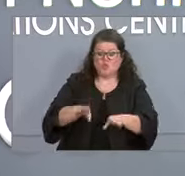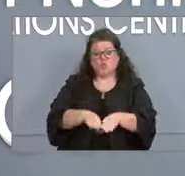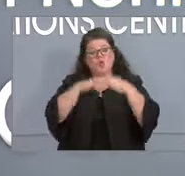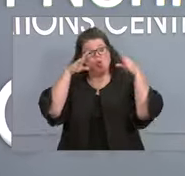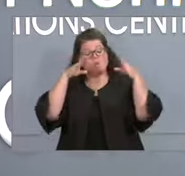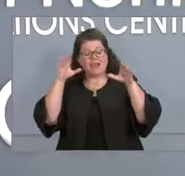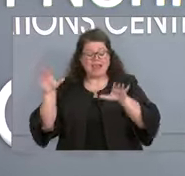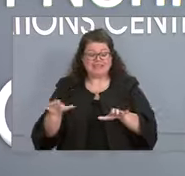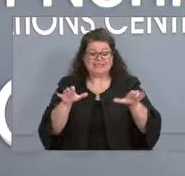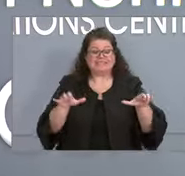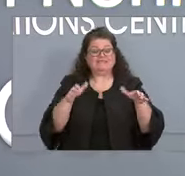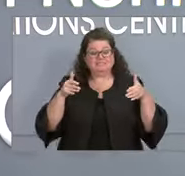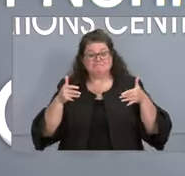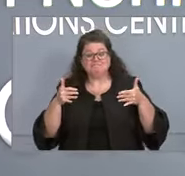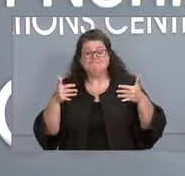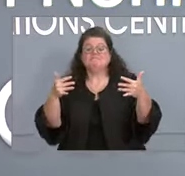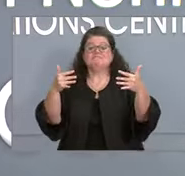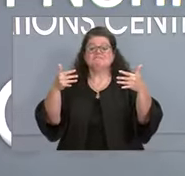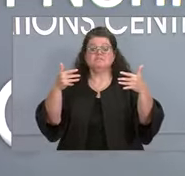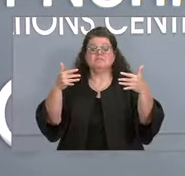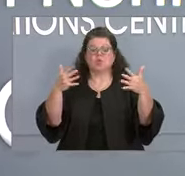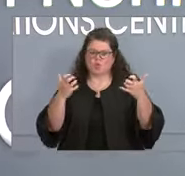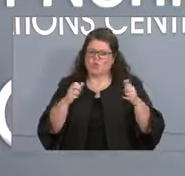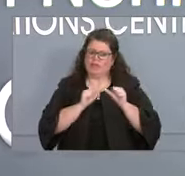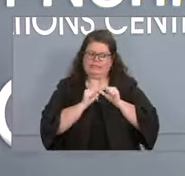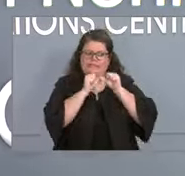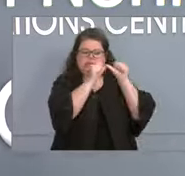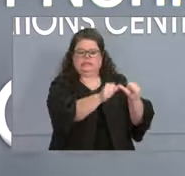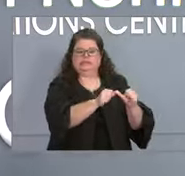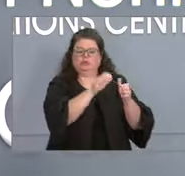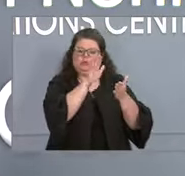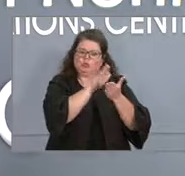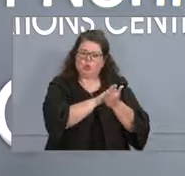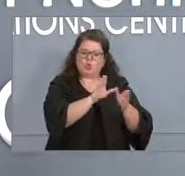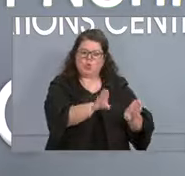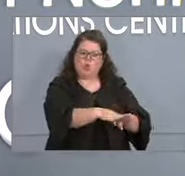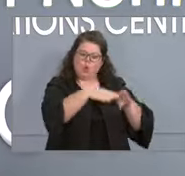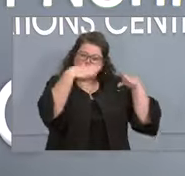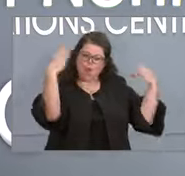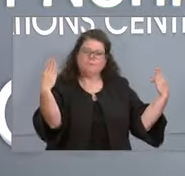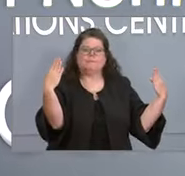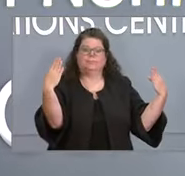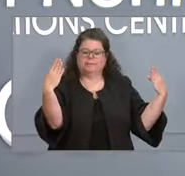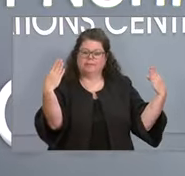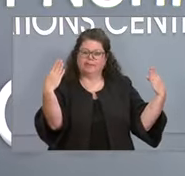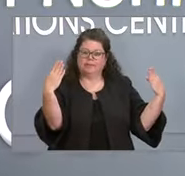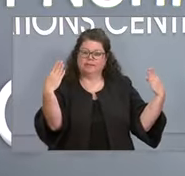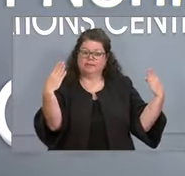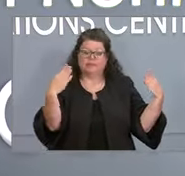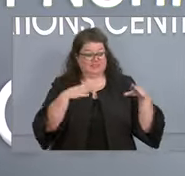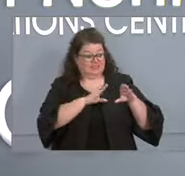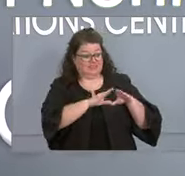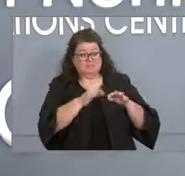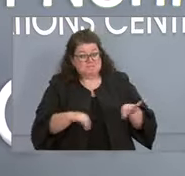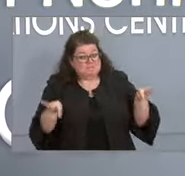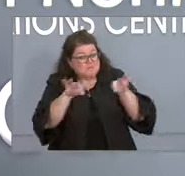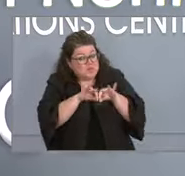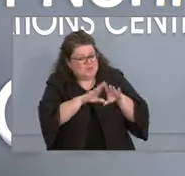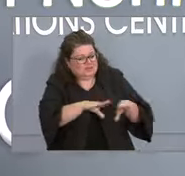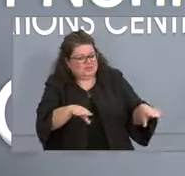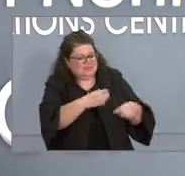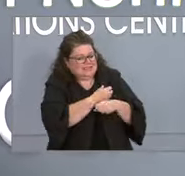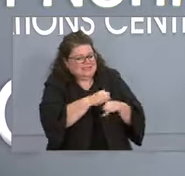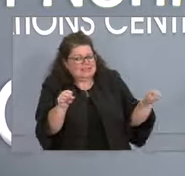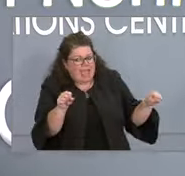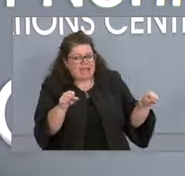also work together to keep our commitments to students and teachers this school year. Keeping children safe, healthy, and